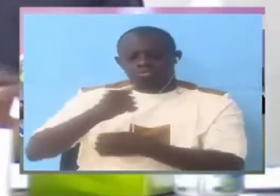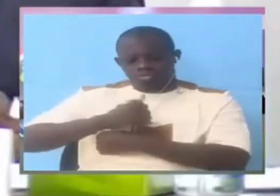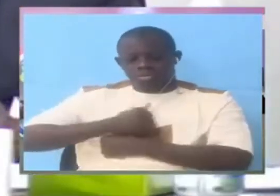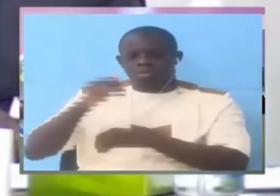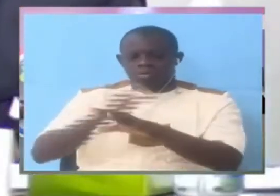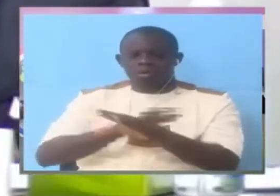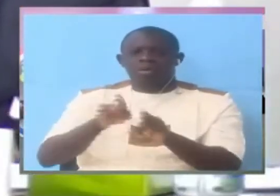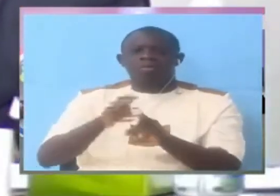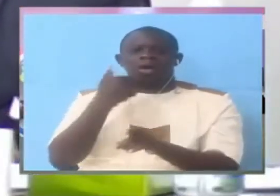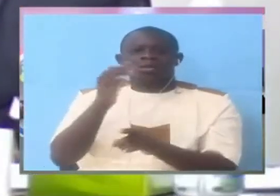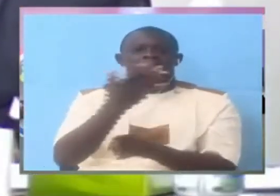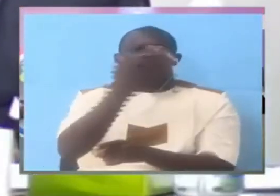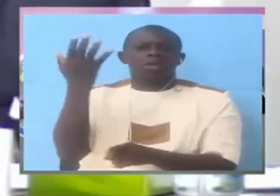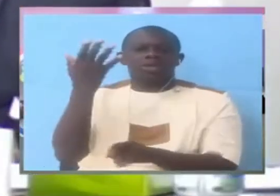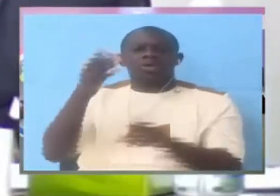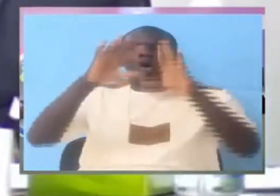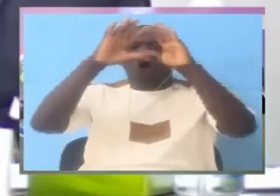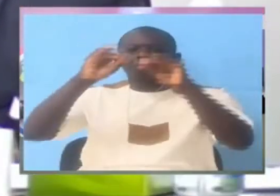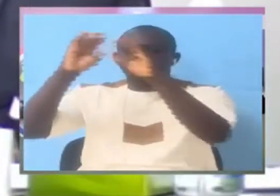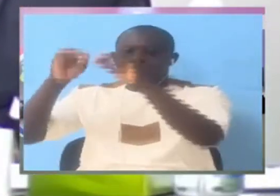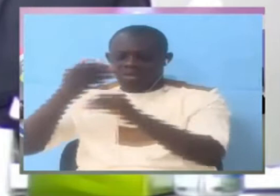sections did you have in the NIA? NIA?